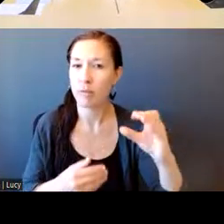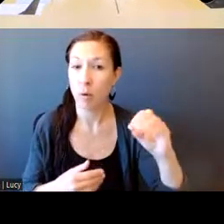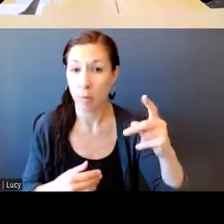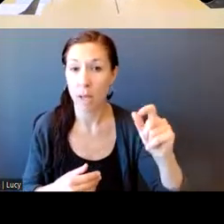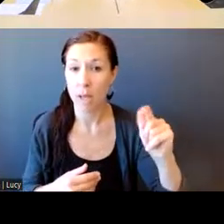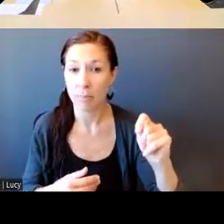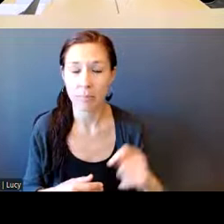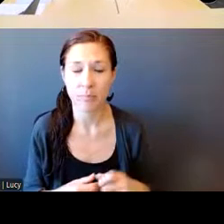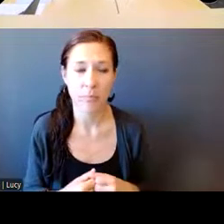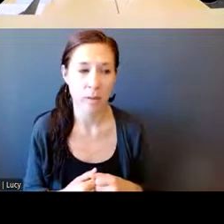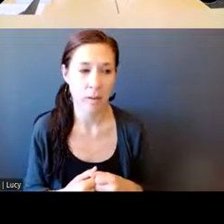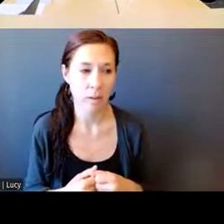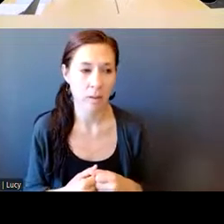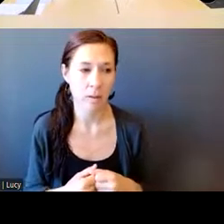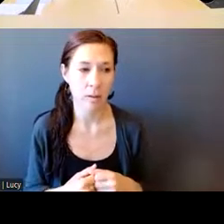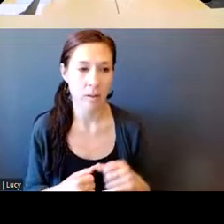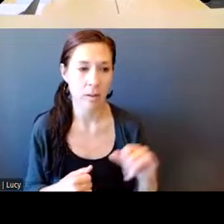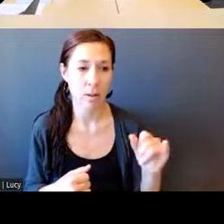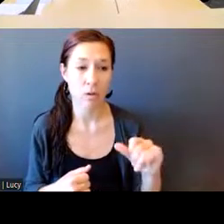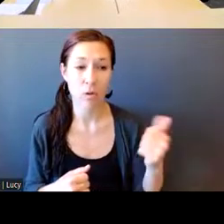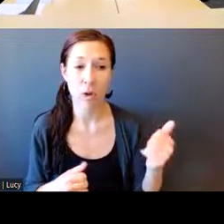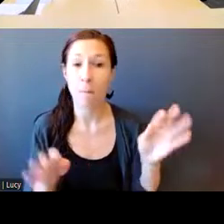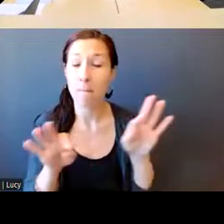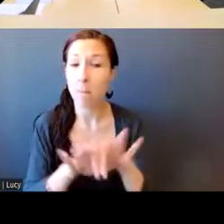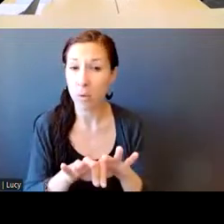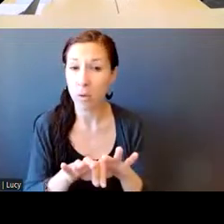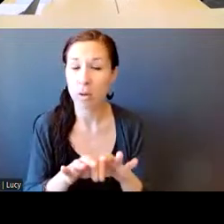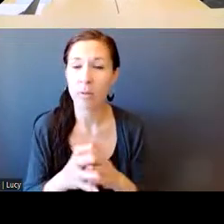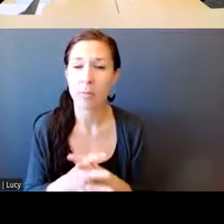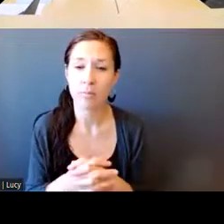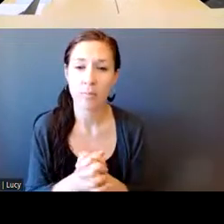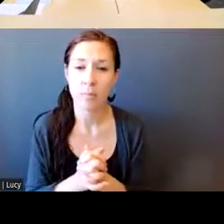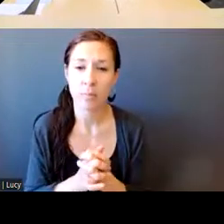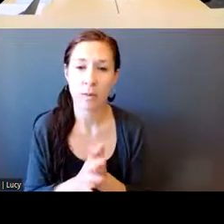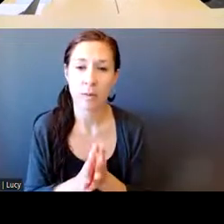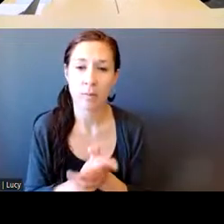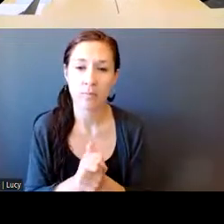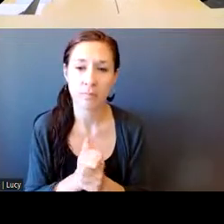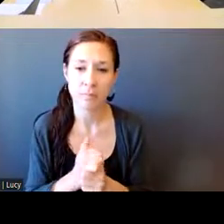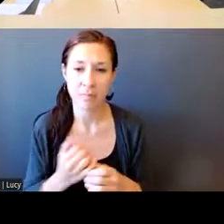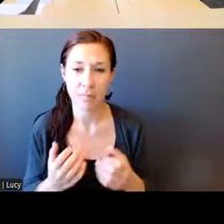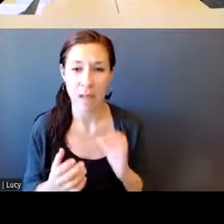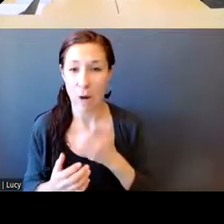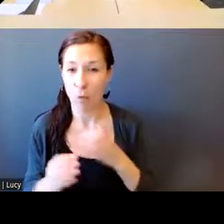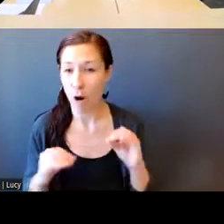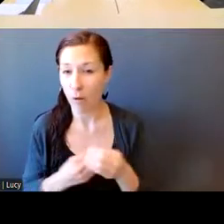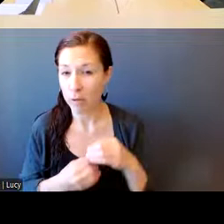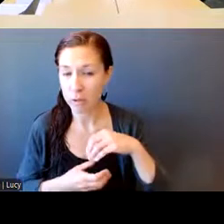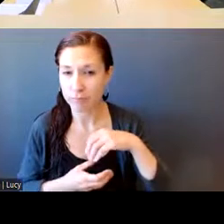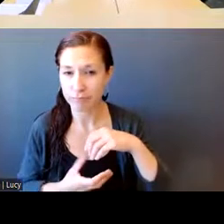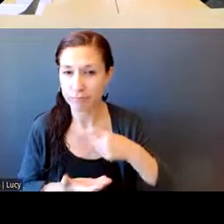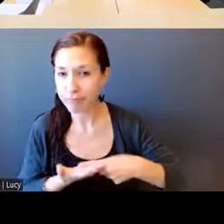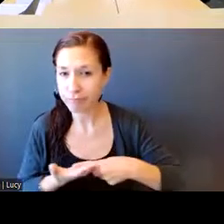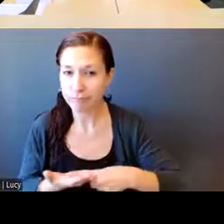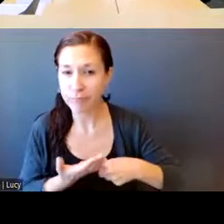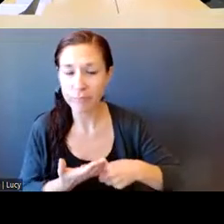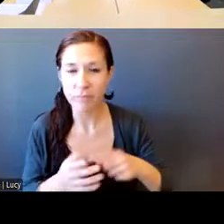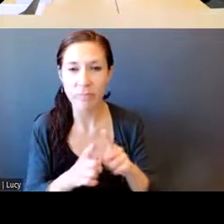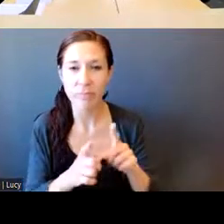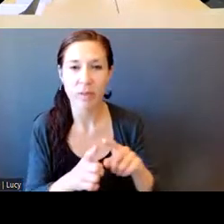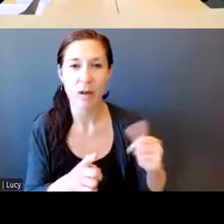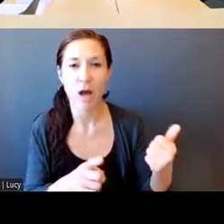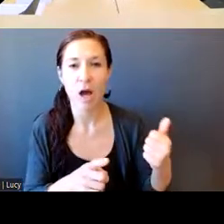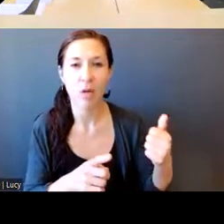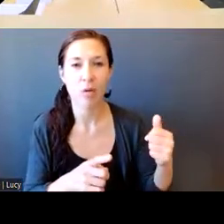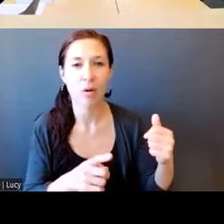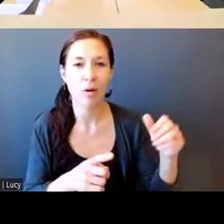more importantly, I think it's one of the things that we talk about a lot internally, and I've been talking about it with other cabinet heads and other community members when I speak to them,